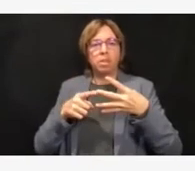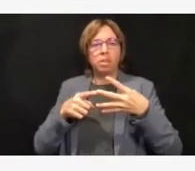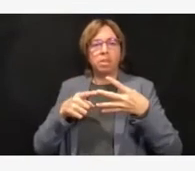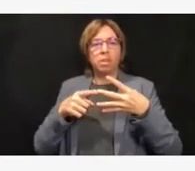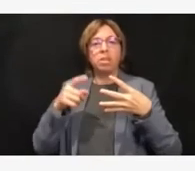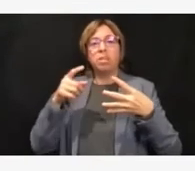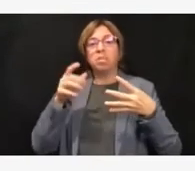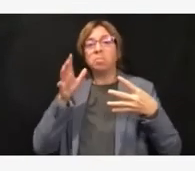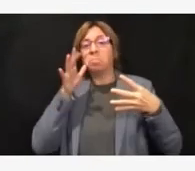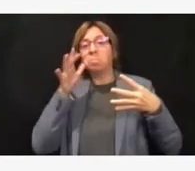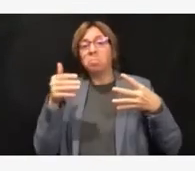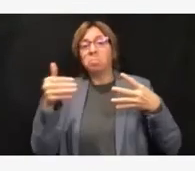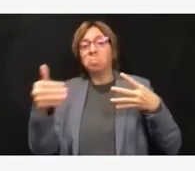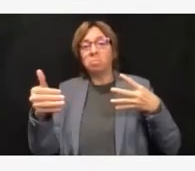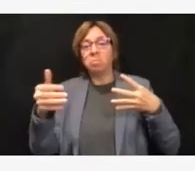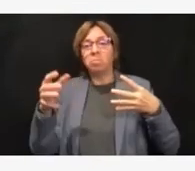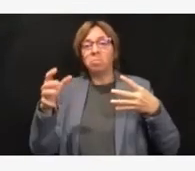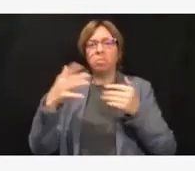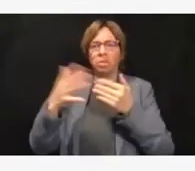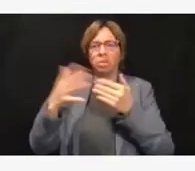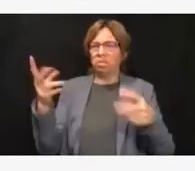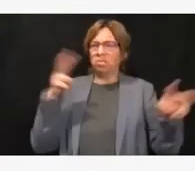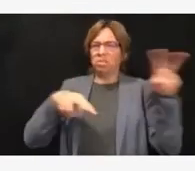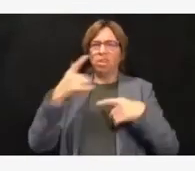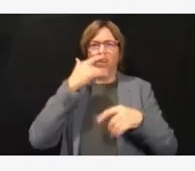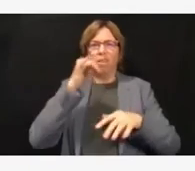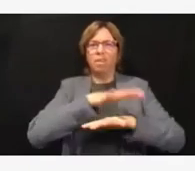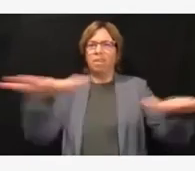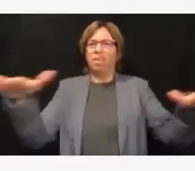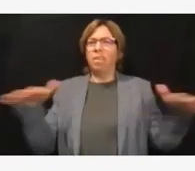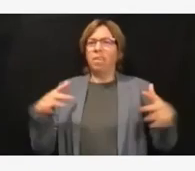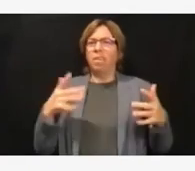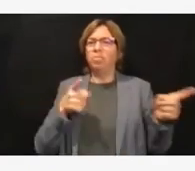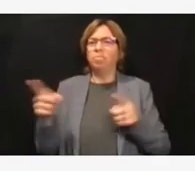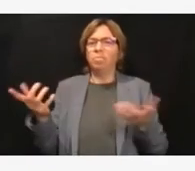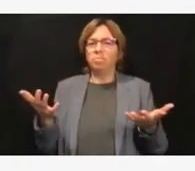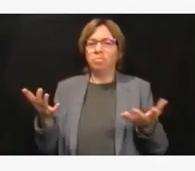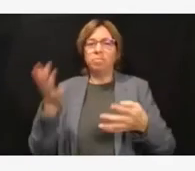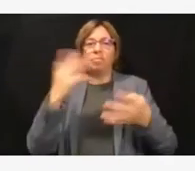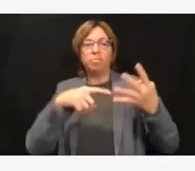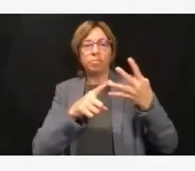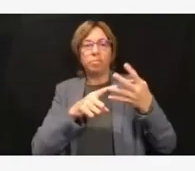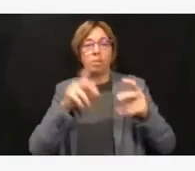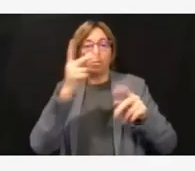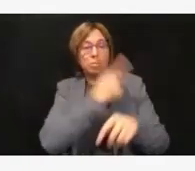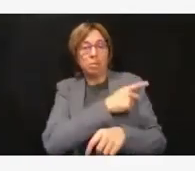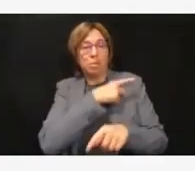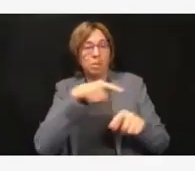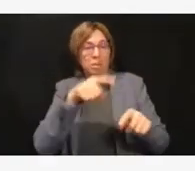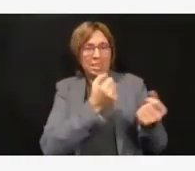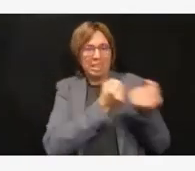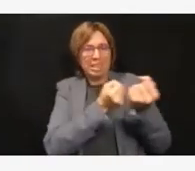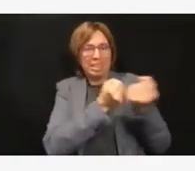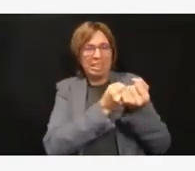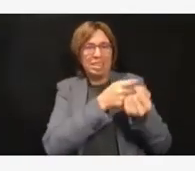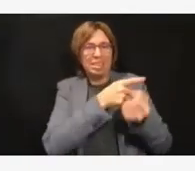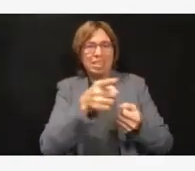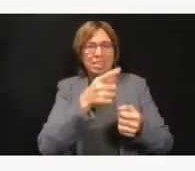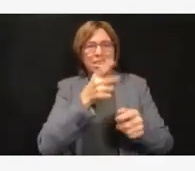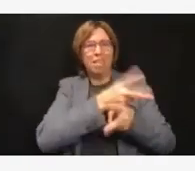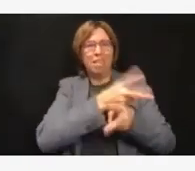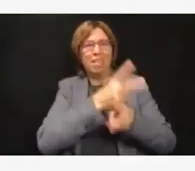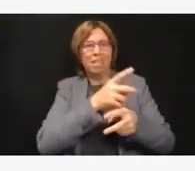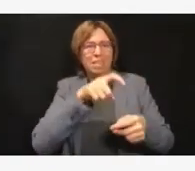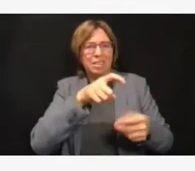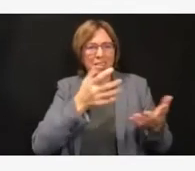Third, what things we're doing to support our people and to support patient care. And then I also have a few words of gratitude I'd really love to